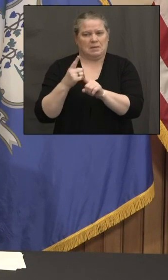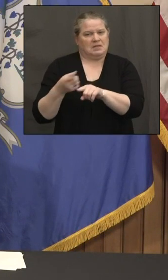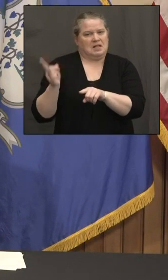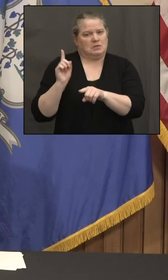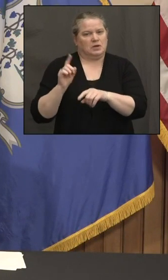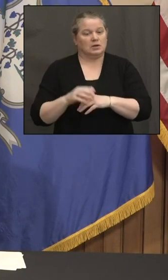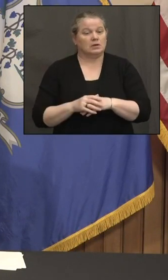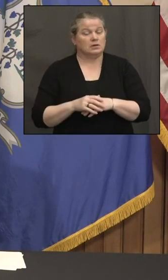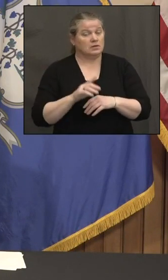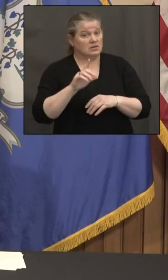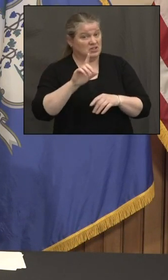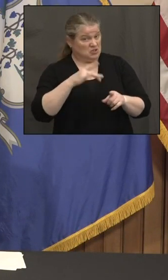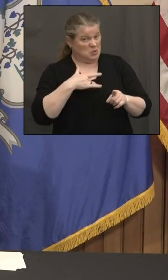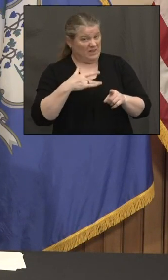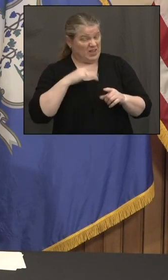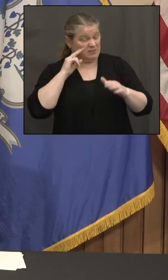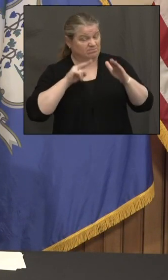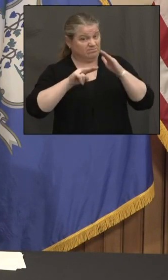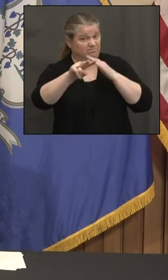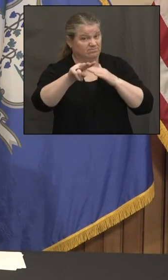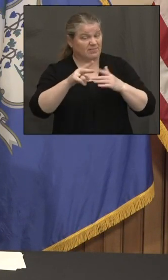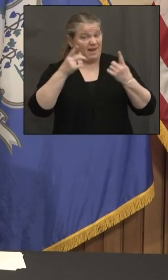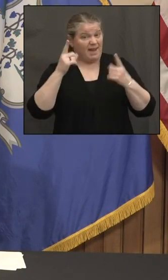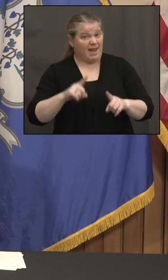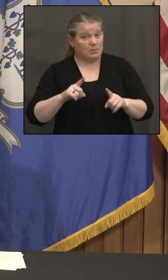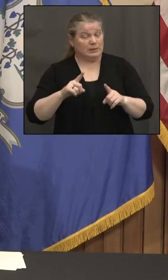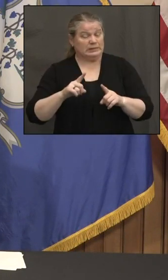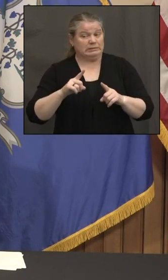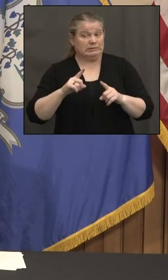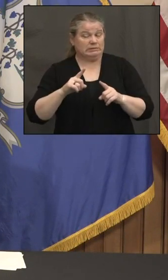is going to become the dominant strain of the coronavirus here?